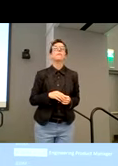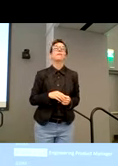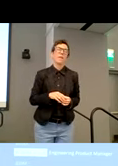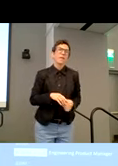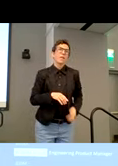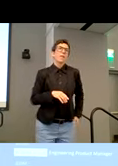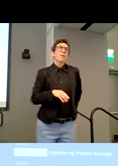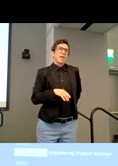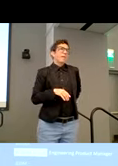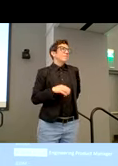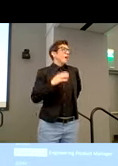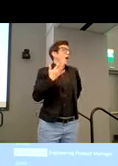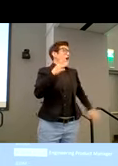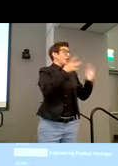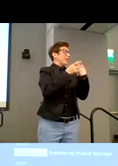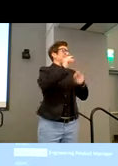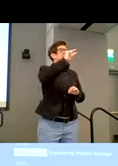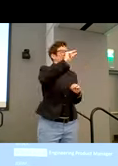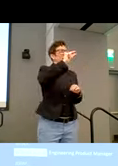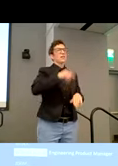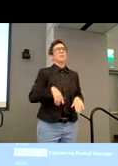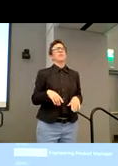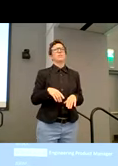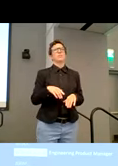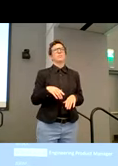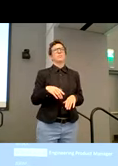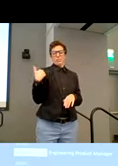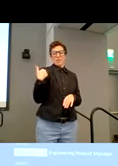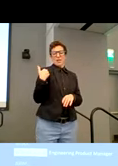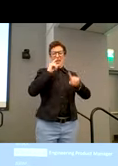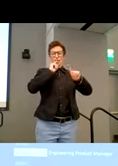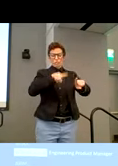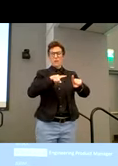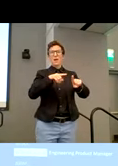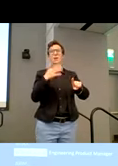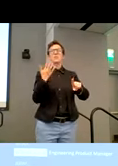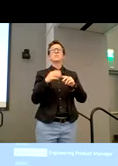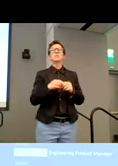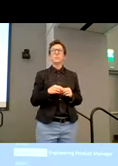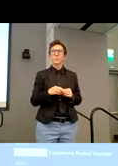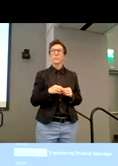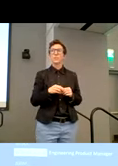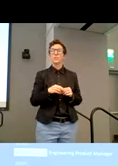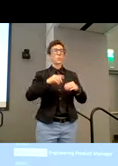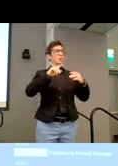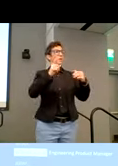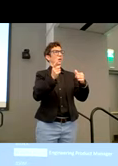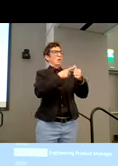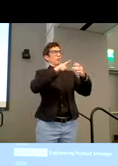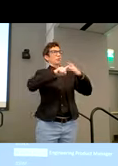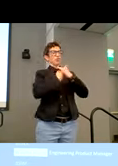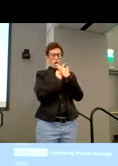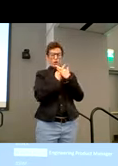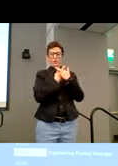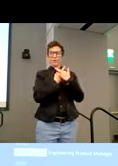I kind of touched on this a little bit in my last response to tell you about how when we first started doing